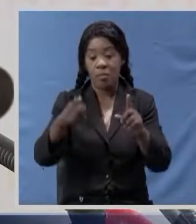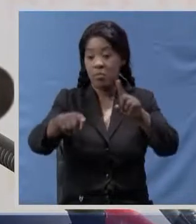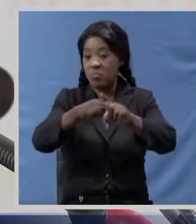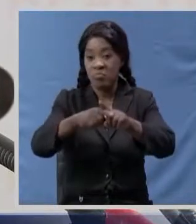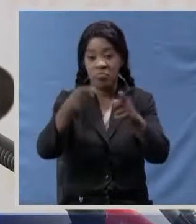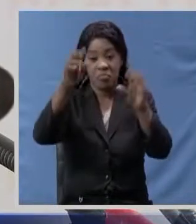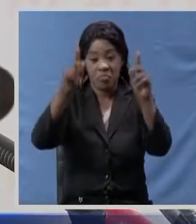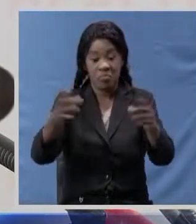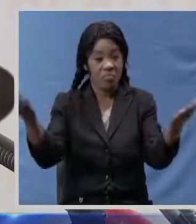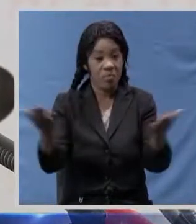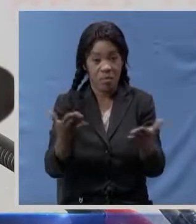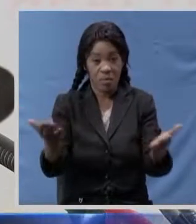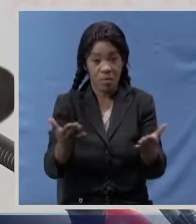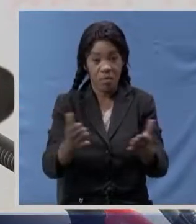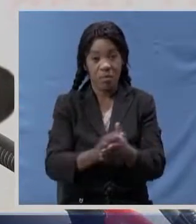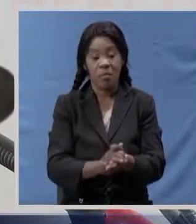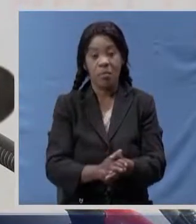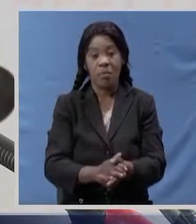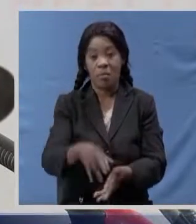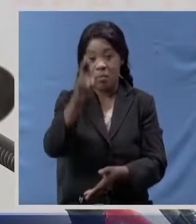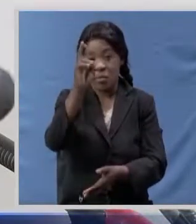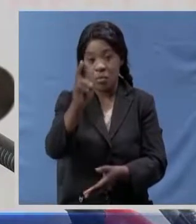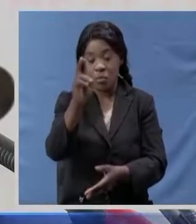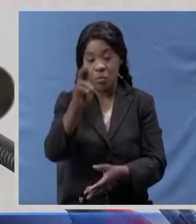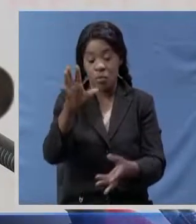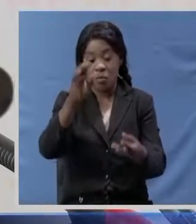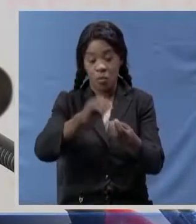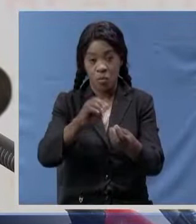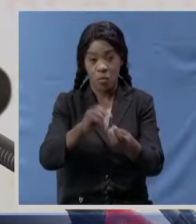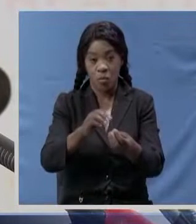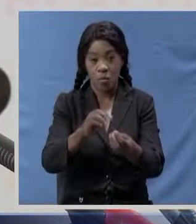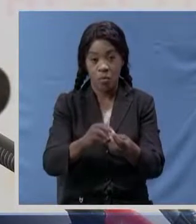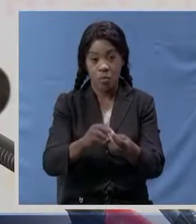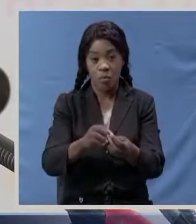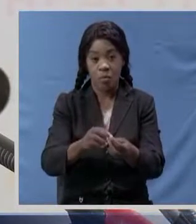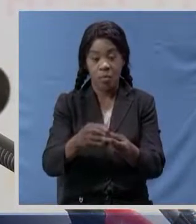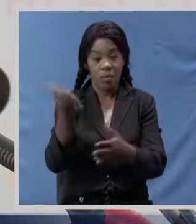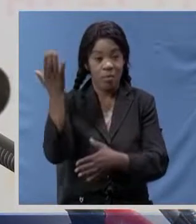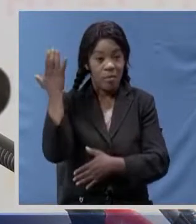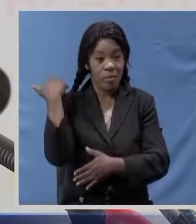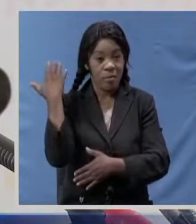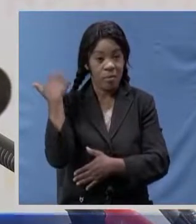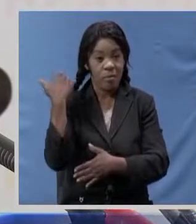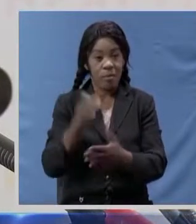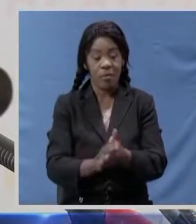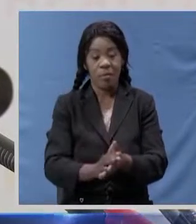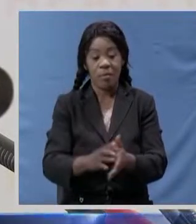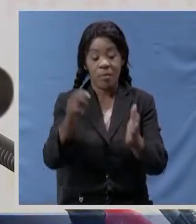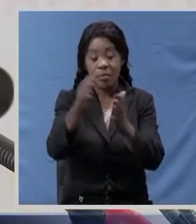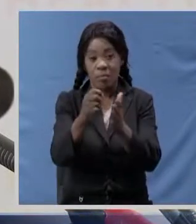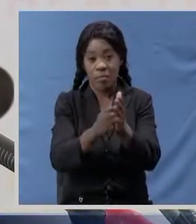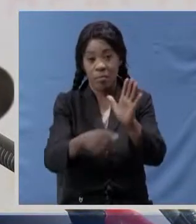furthermore two of the clients that were admitted in the early batch tested negative